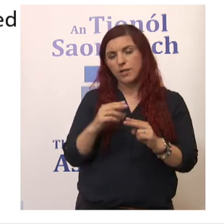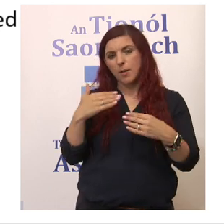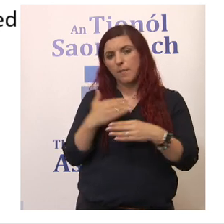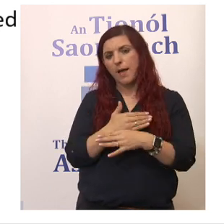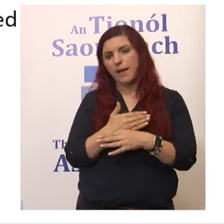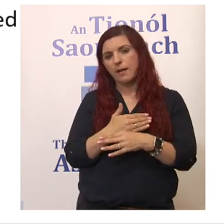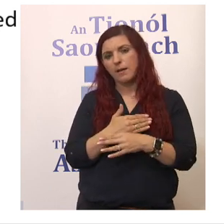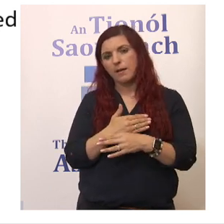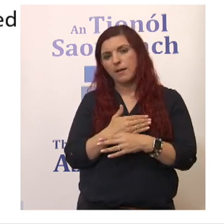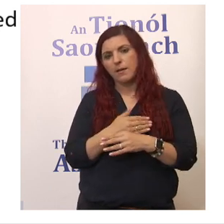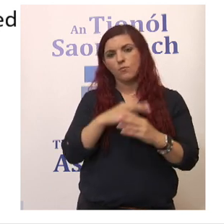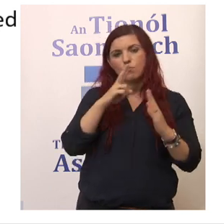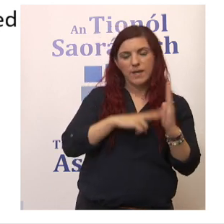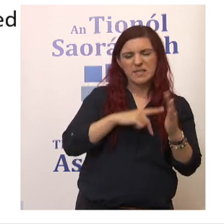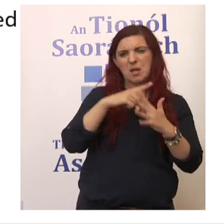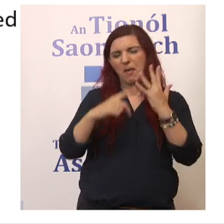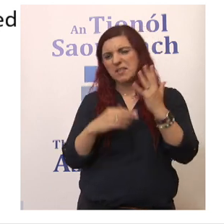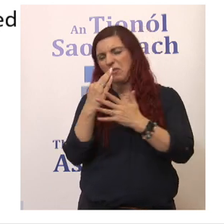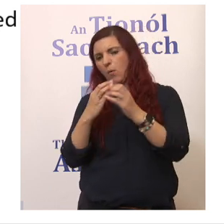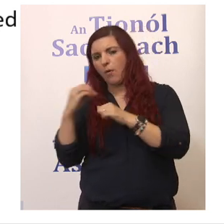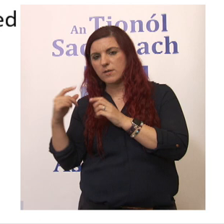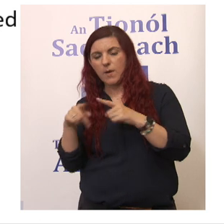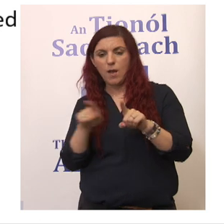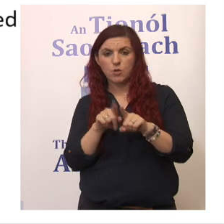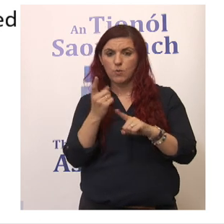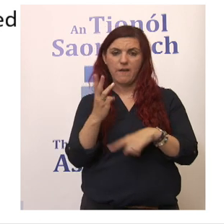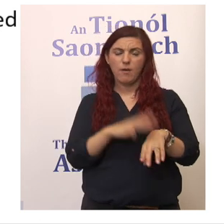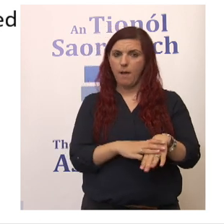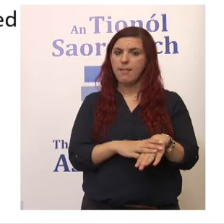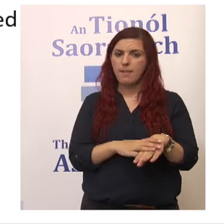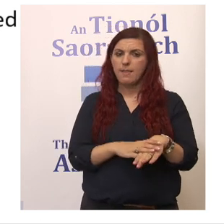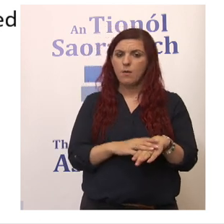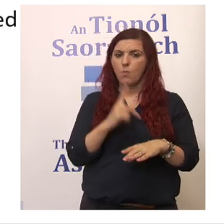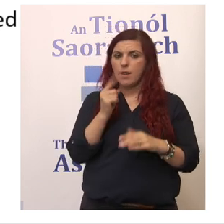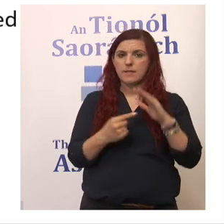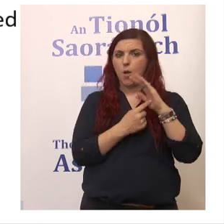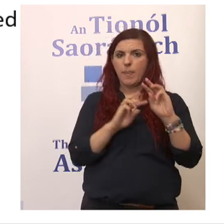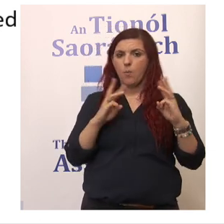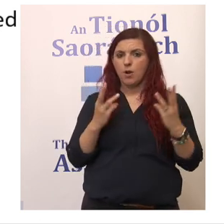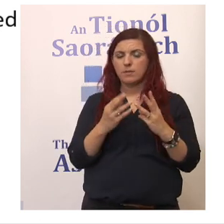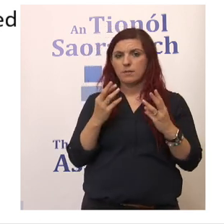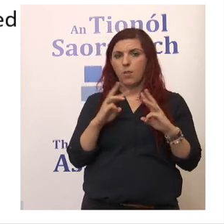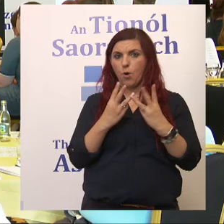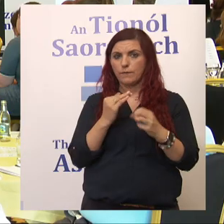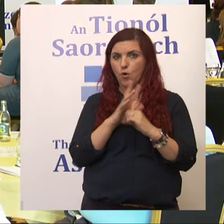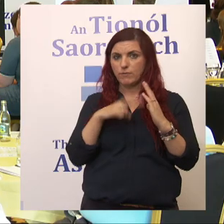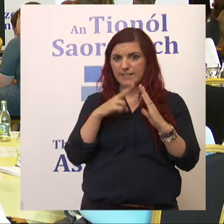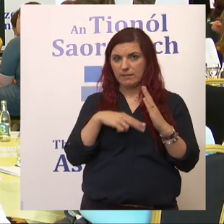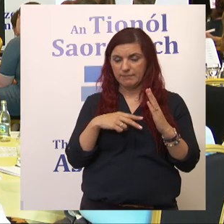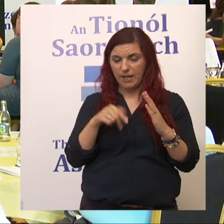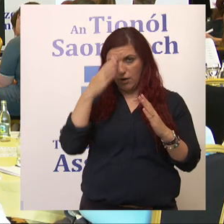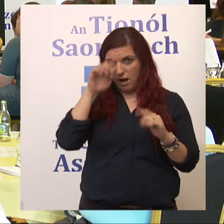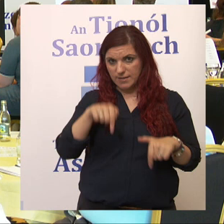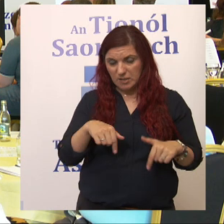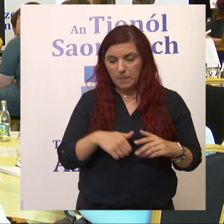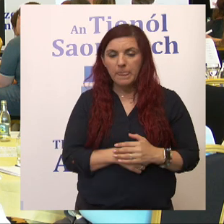in reading, in mathematics and in science. And we do very, very well in those, one of the top in the world in reading for example. In